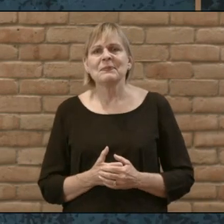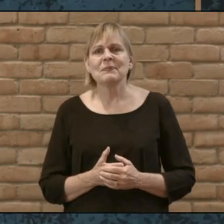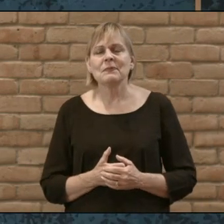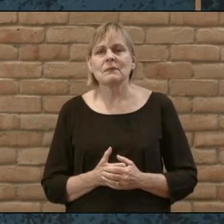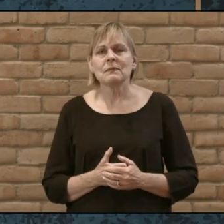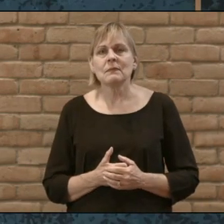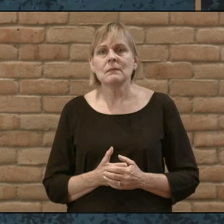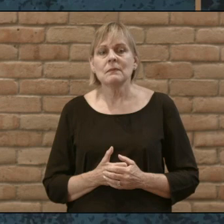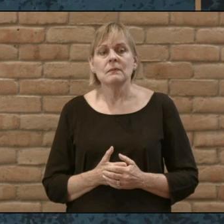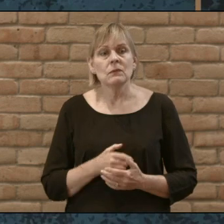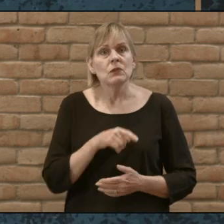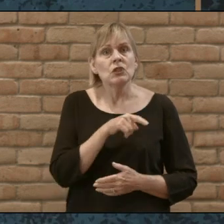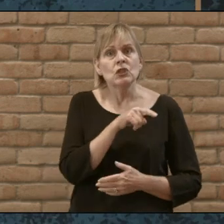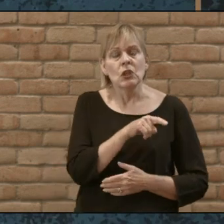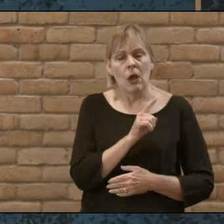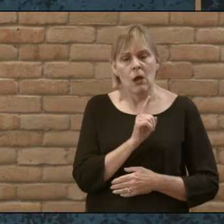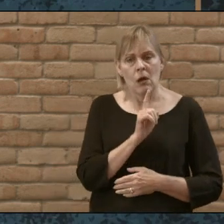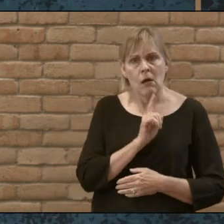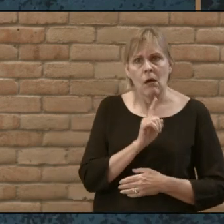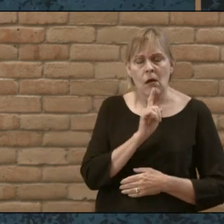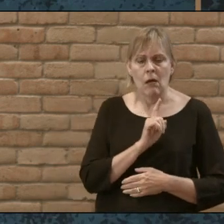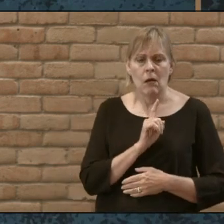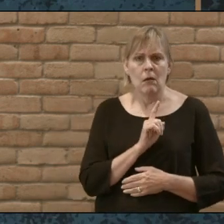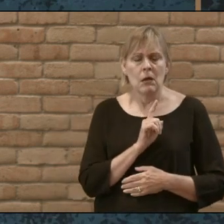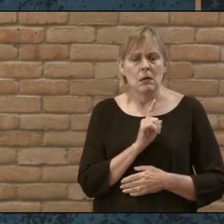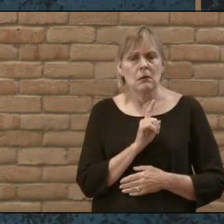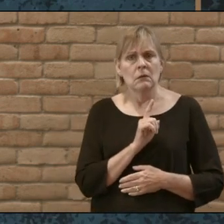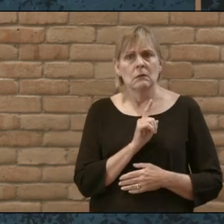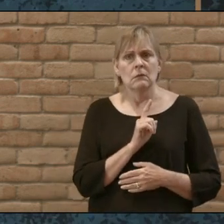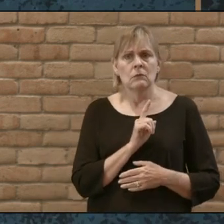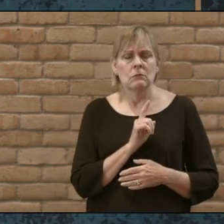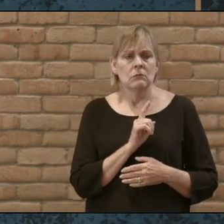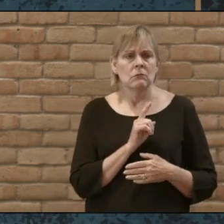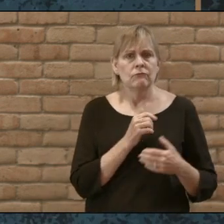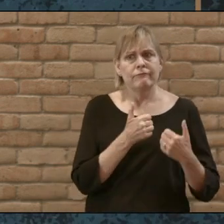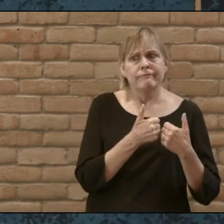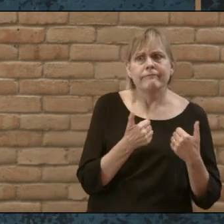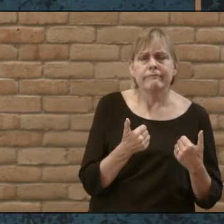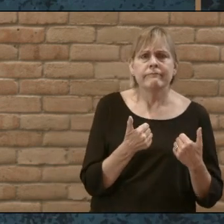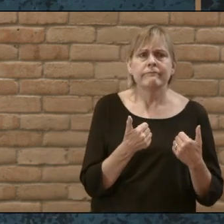This woman was isolated and lonely as a matter of routine